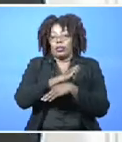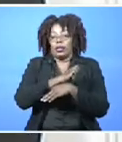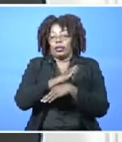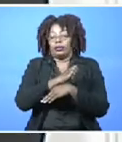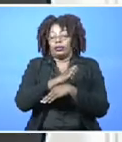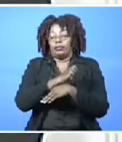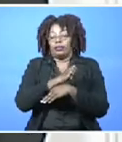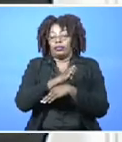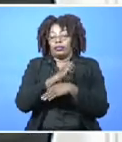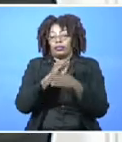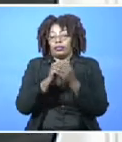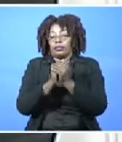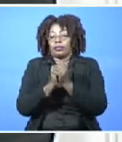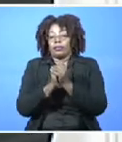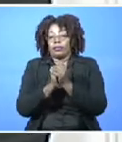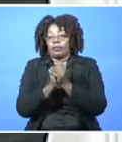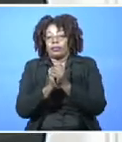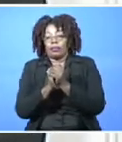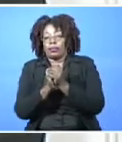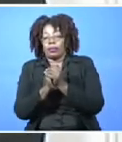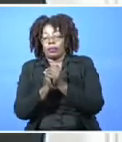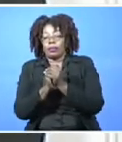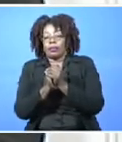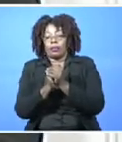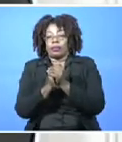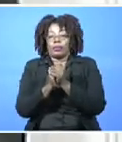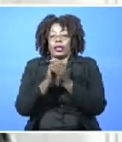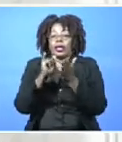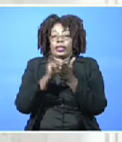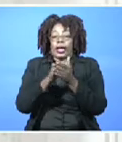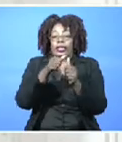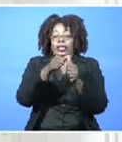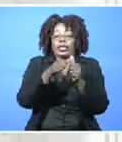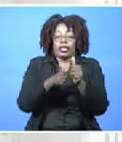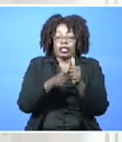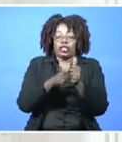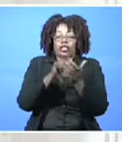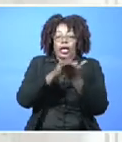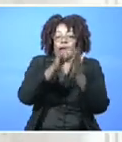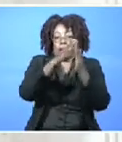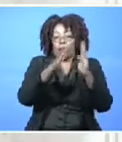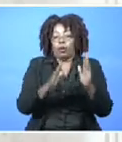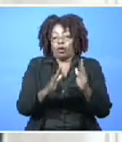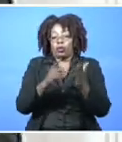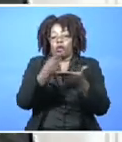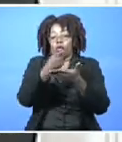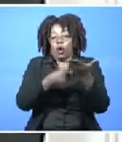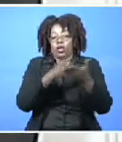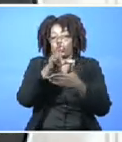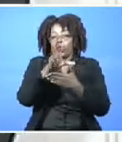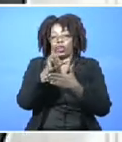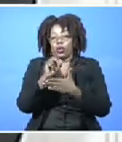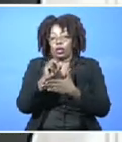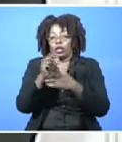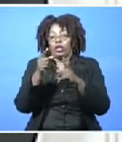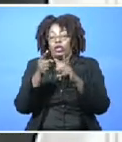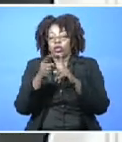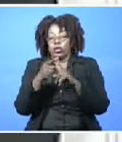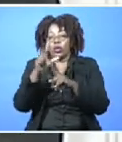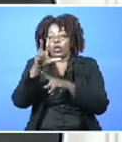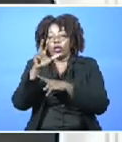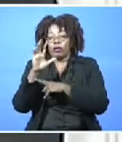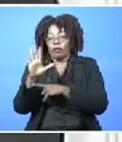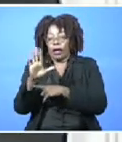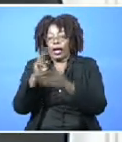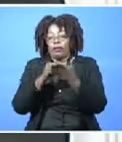ballpark, back-of-the-envelope calculation, that each of these airports will cost at least $30 to $35 million